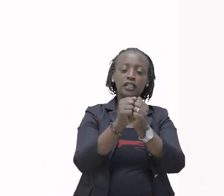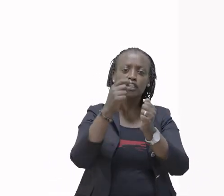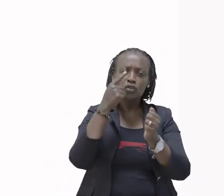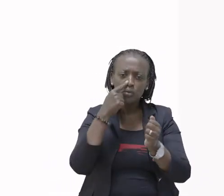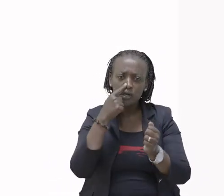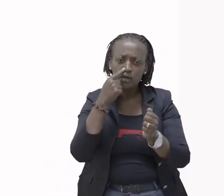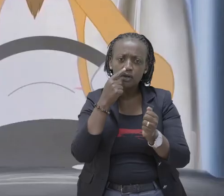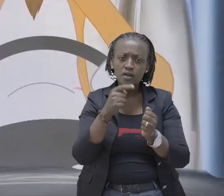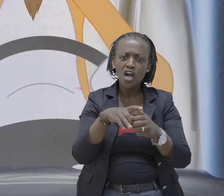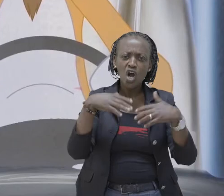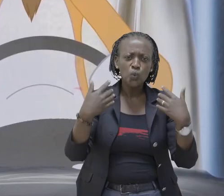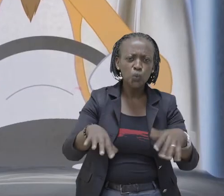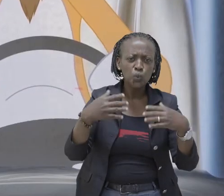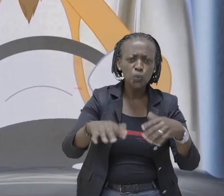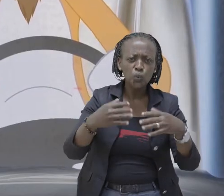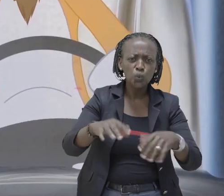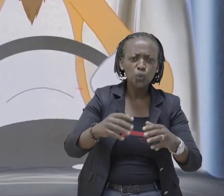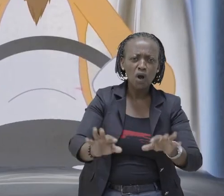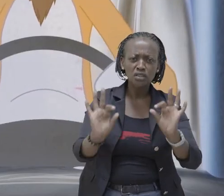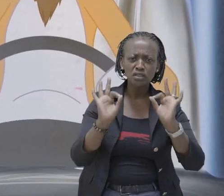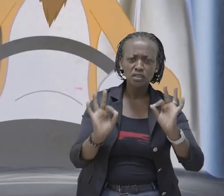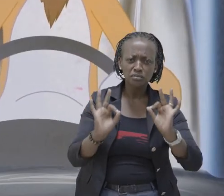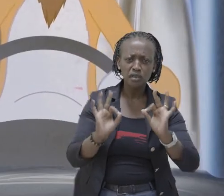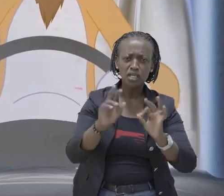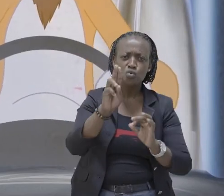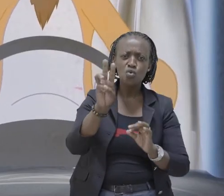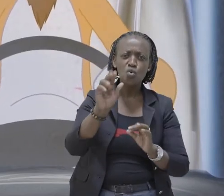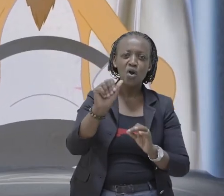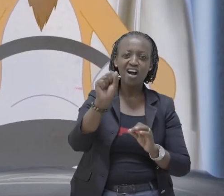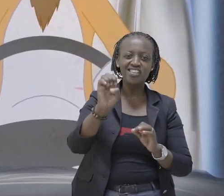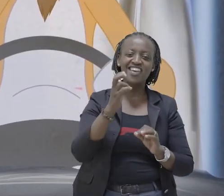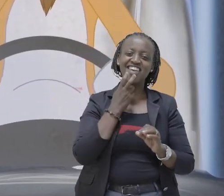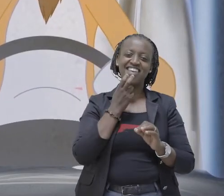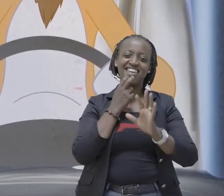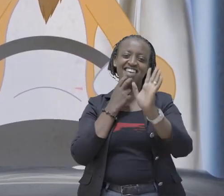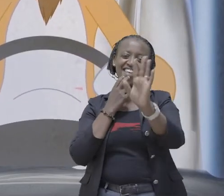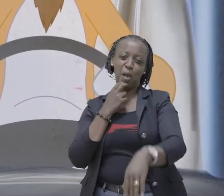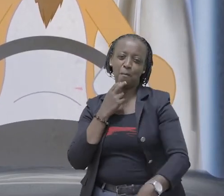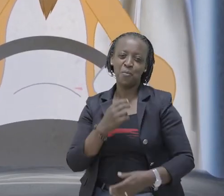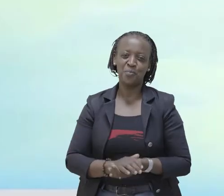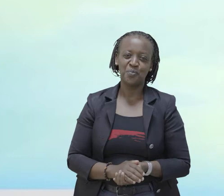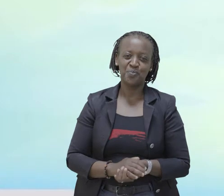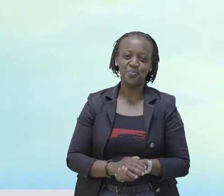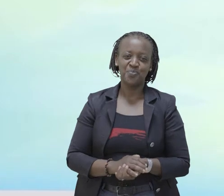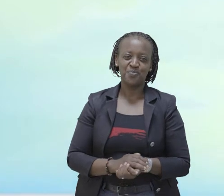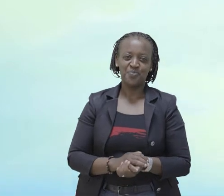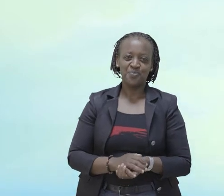tomatoes Impressive Impressive You are really smart Wasi Hehehehehe